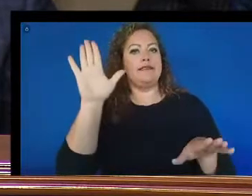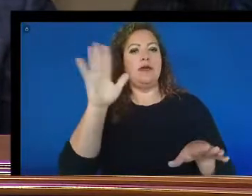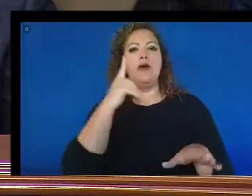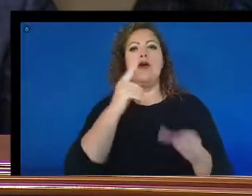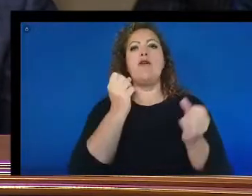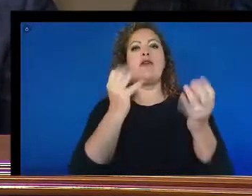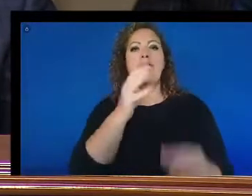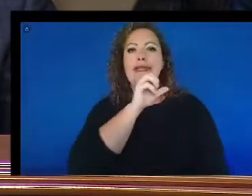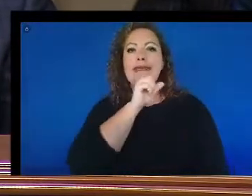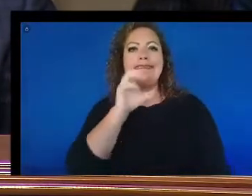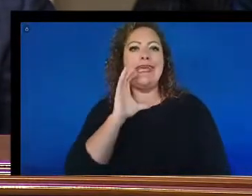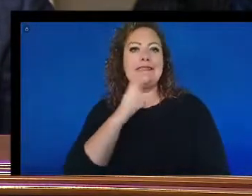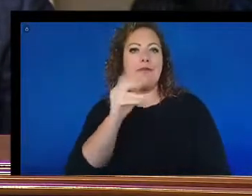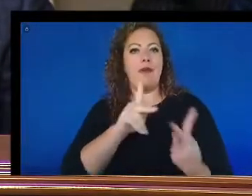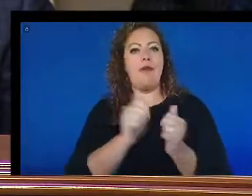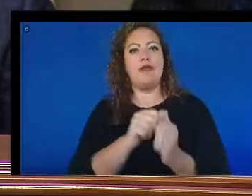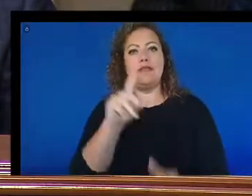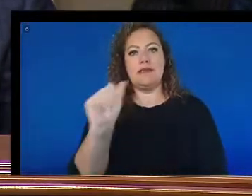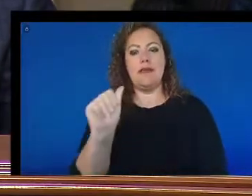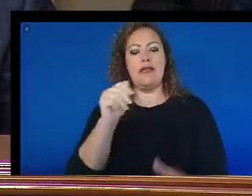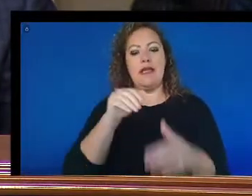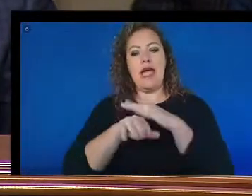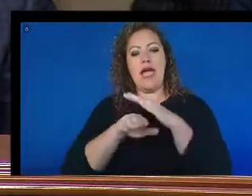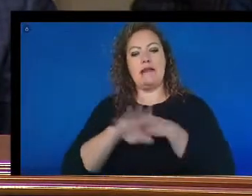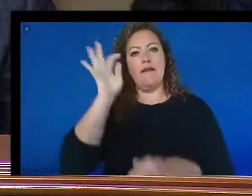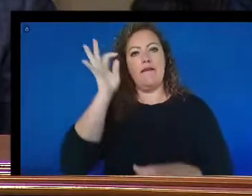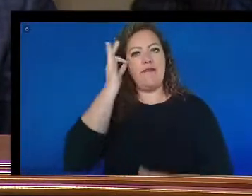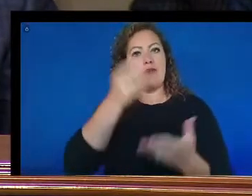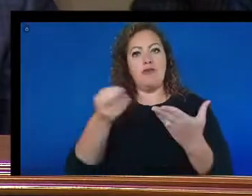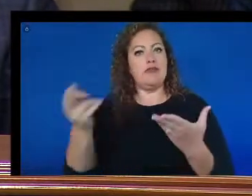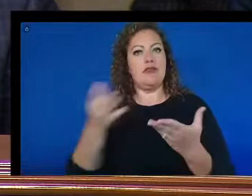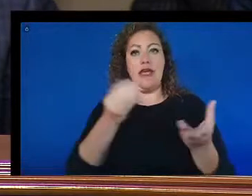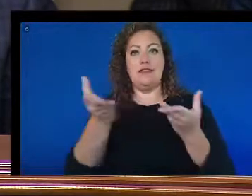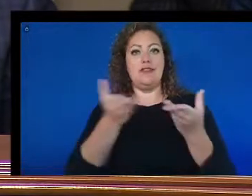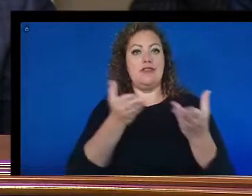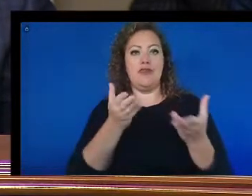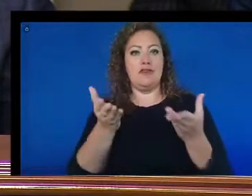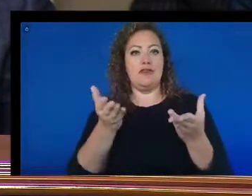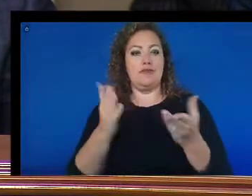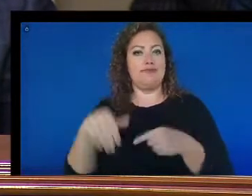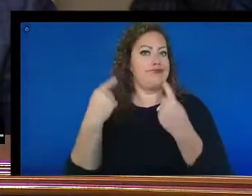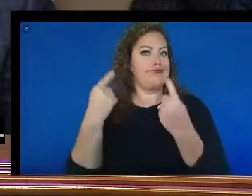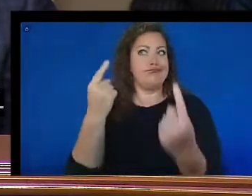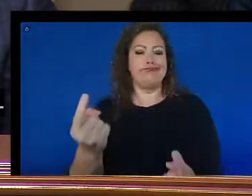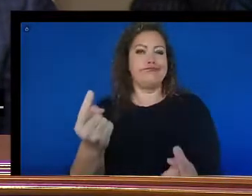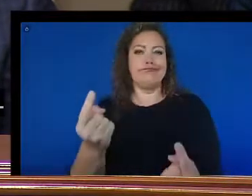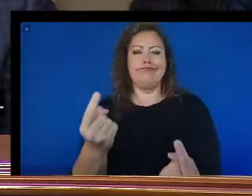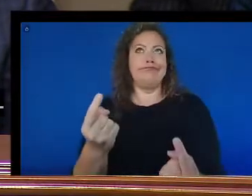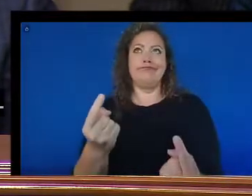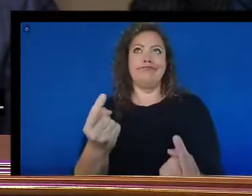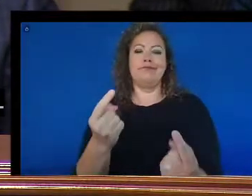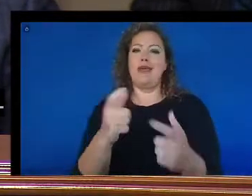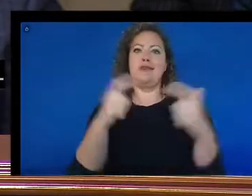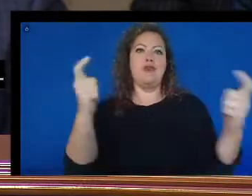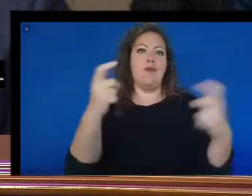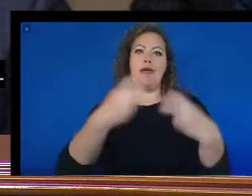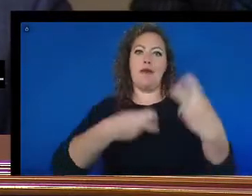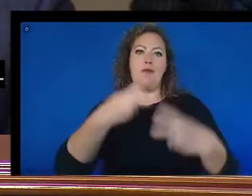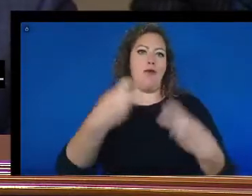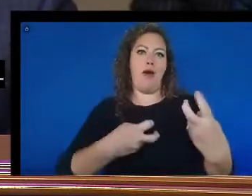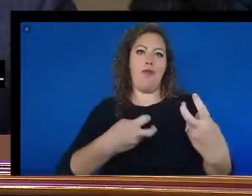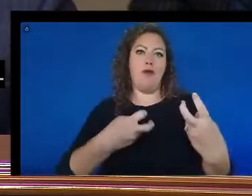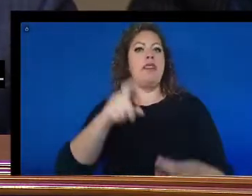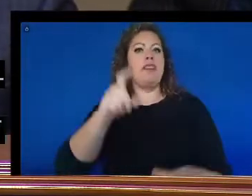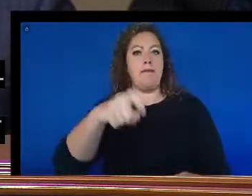and people with disabilities accessing federal resources and services has been too big of a problem that must be